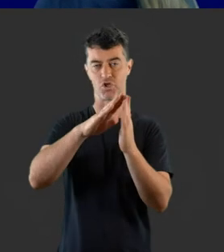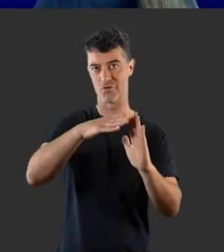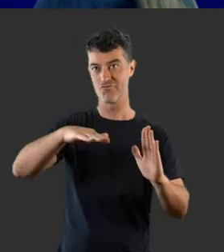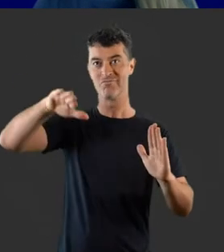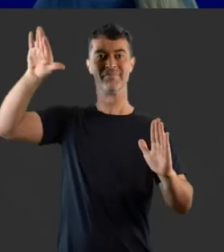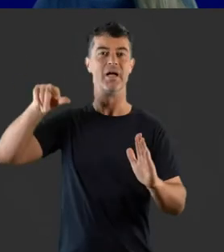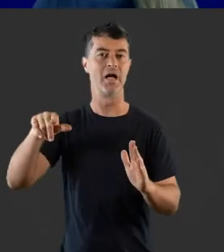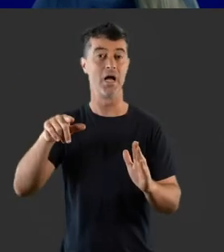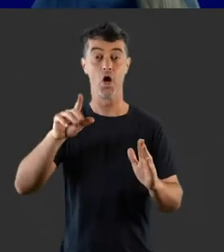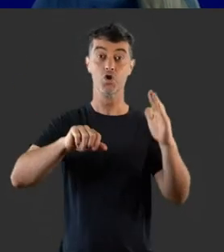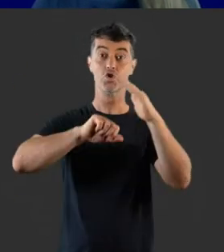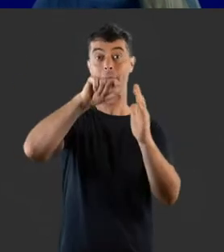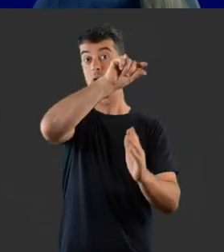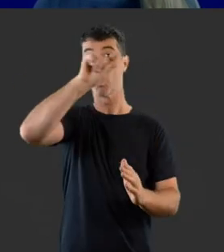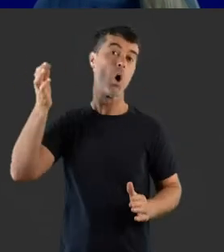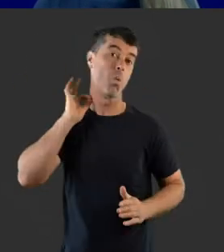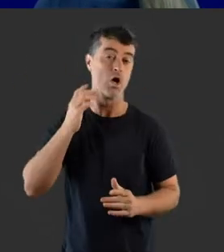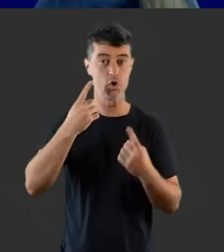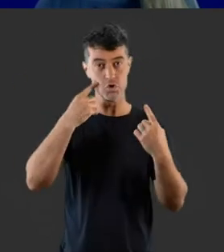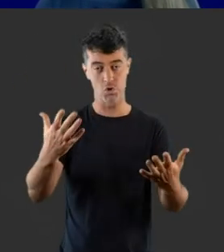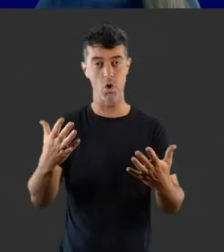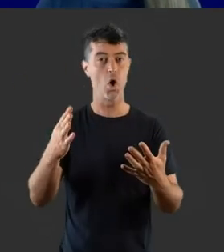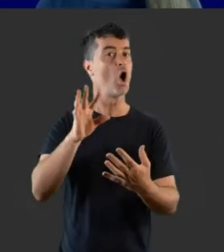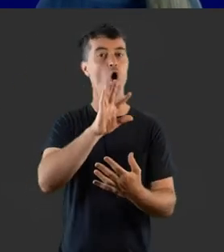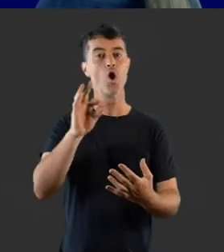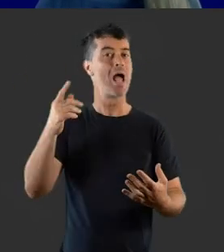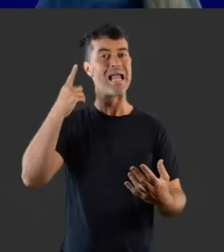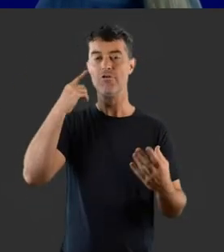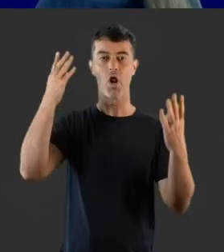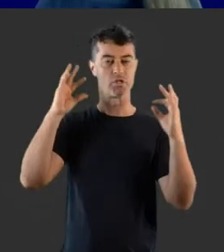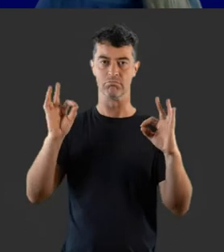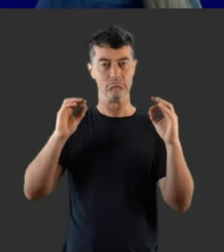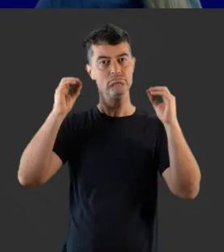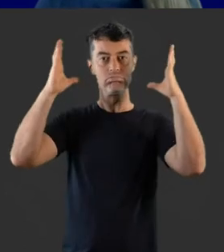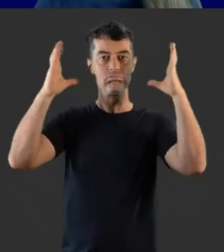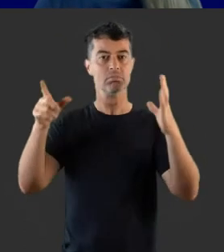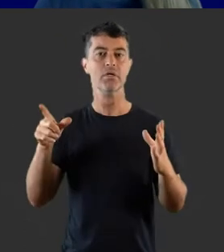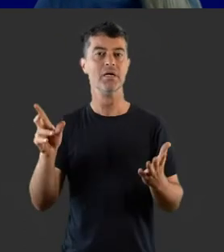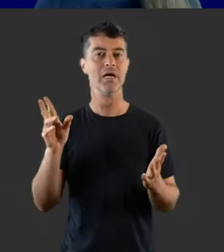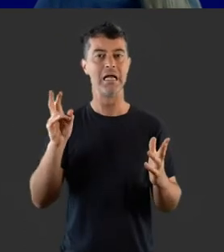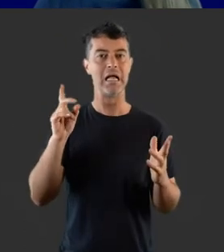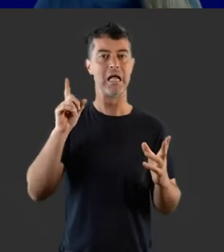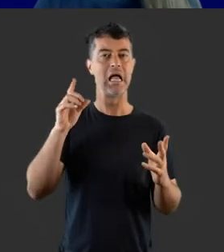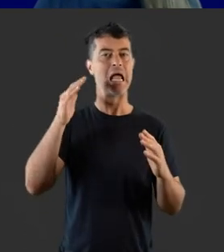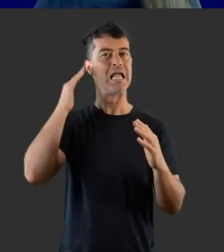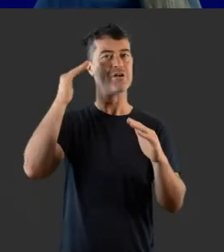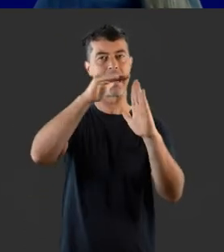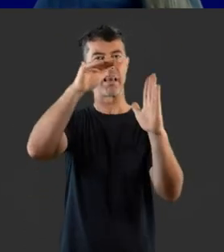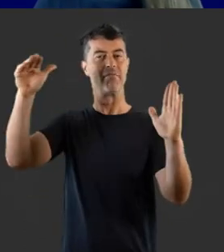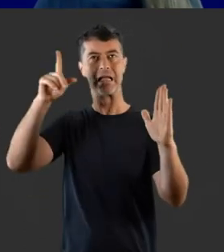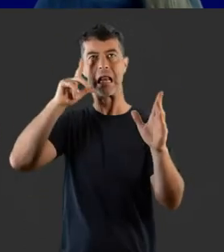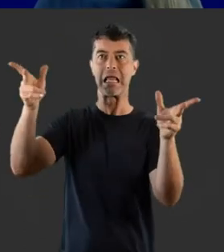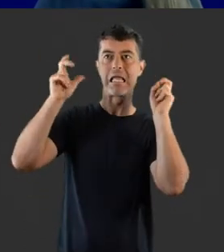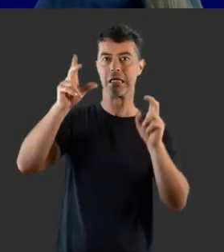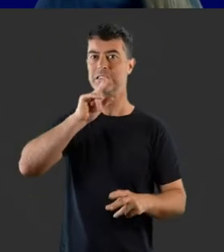The top band on this graph is white and represents the area of no hearing loss. This is considered to be a hearing